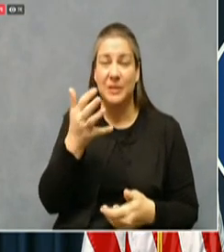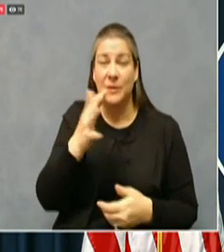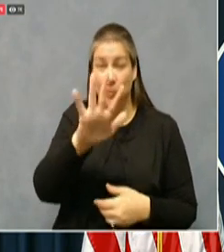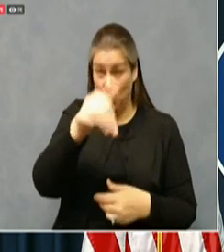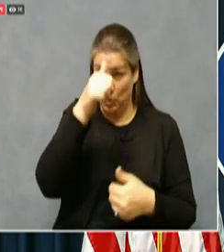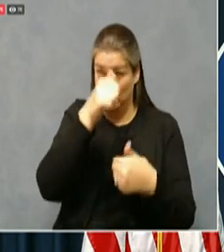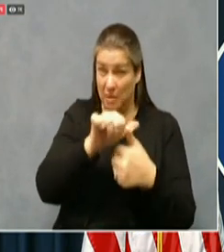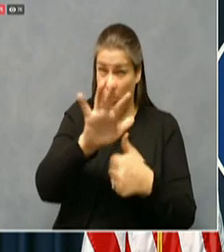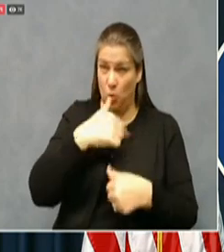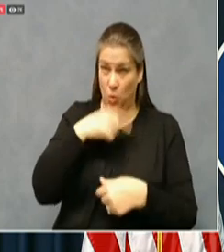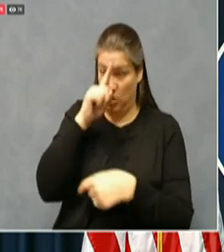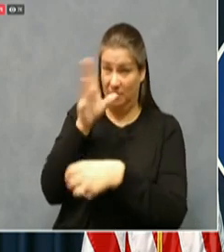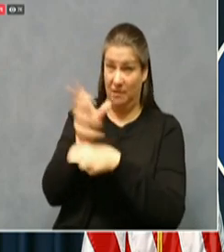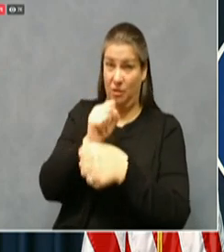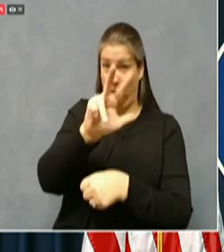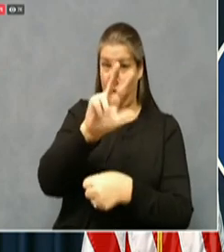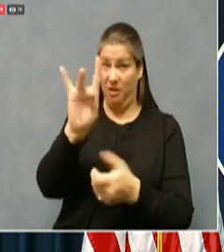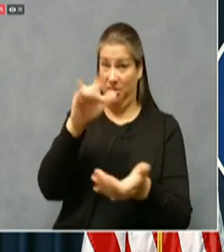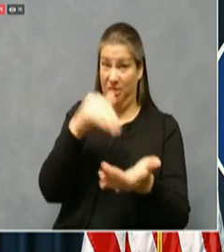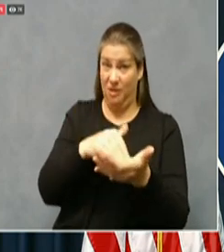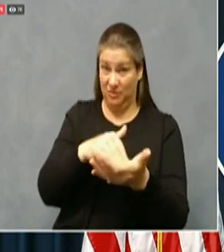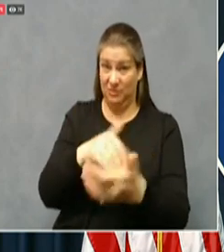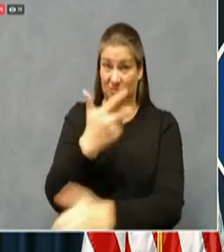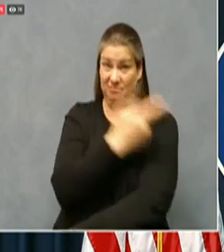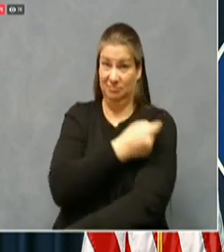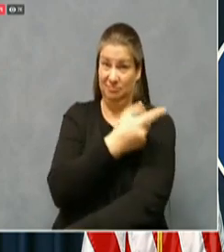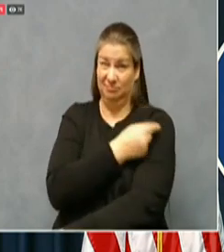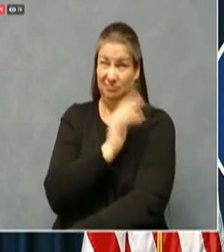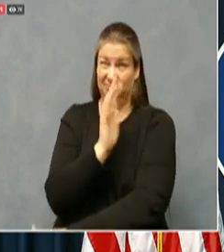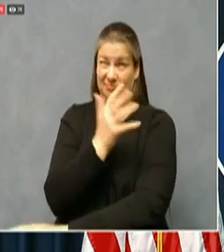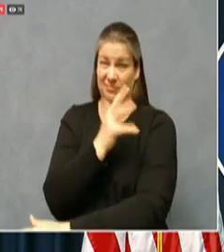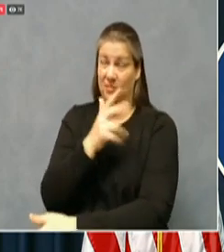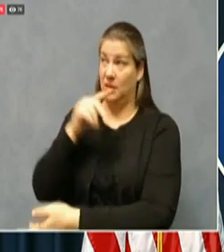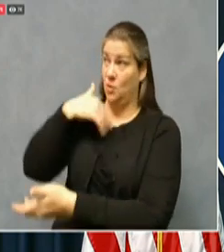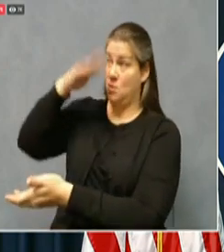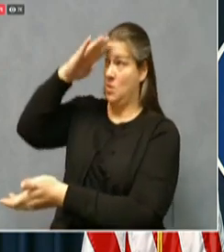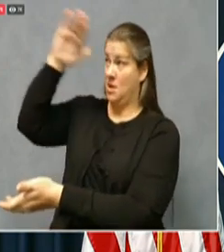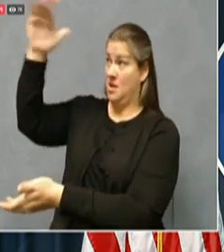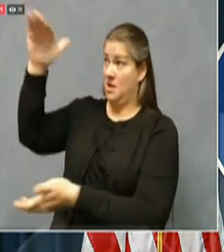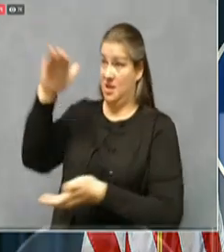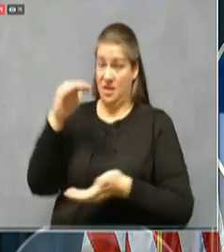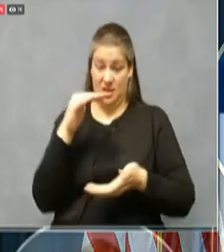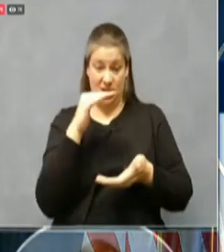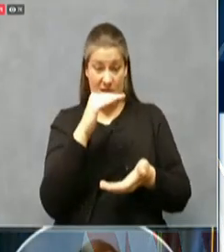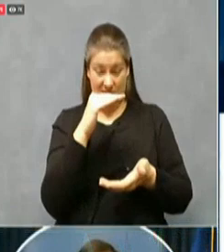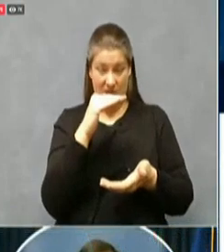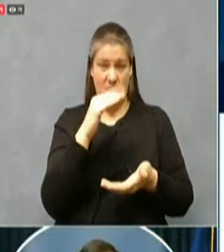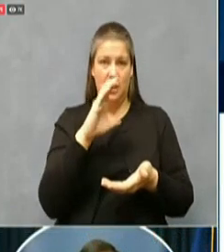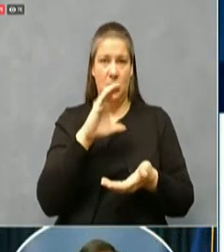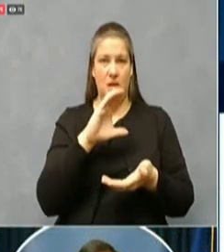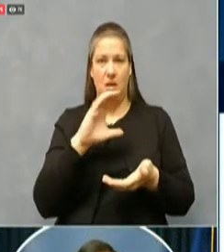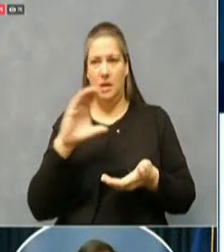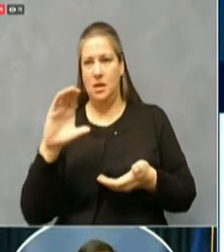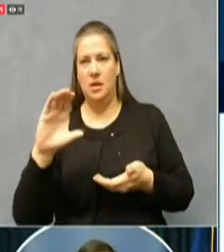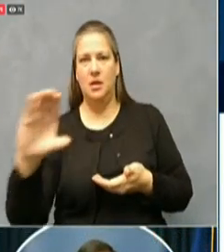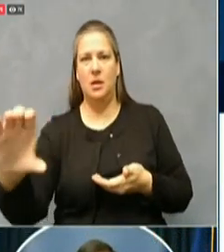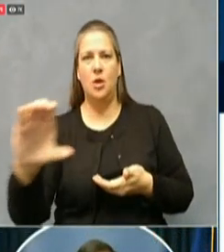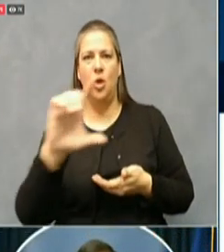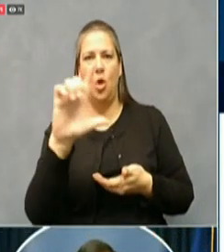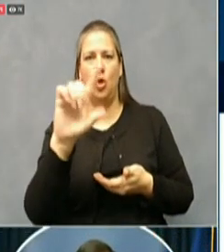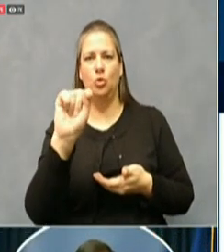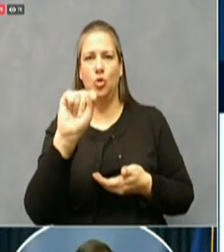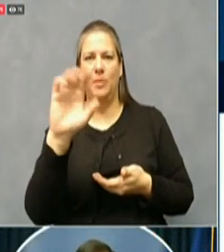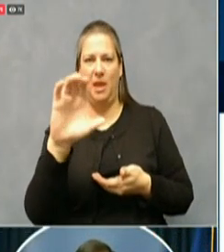,000, about two thirds of those are going to go to long term care. CVS and Walgreens is going to do that program.